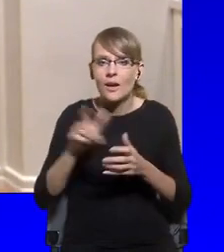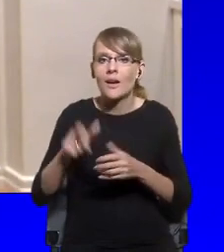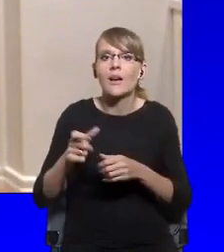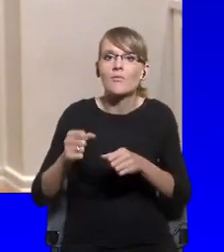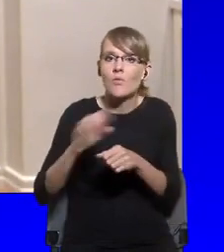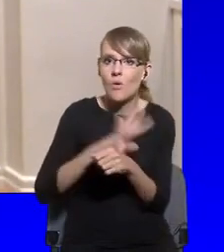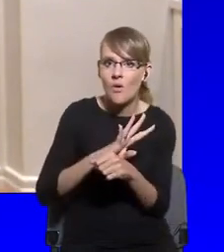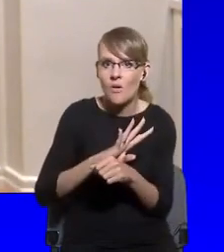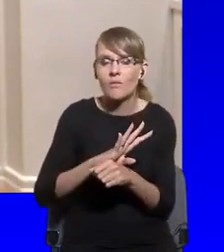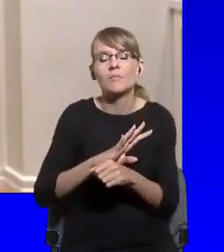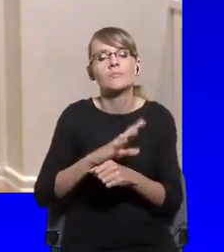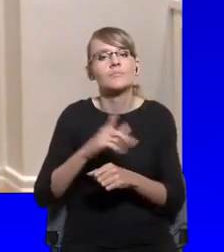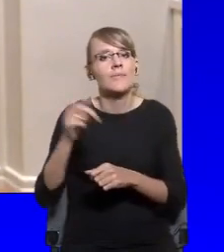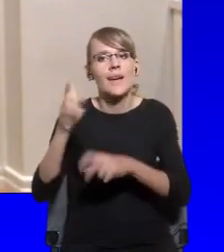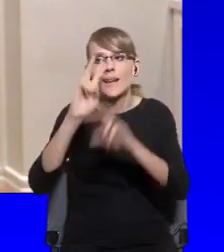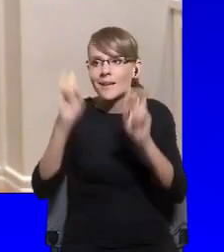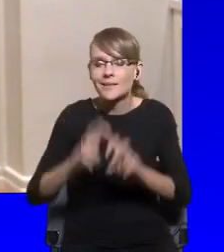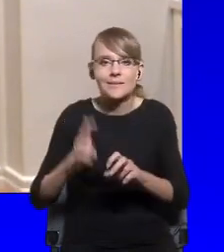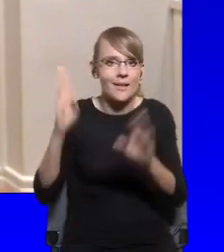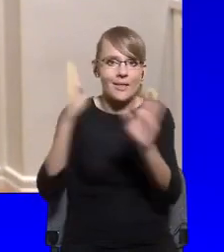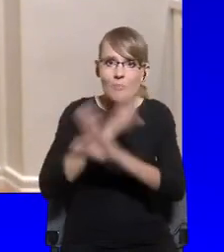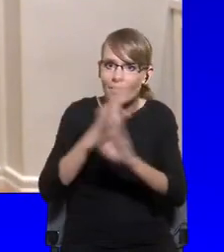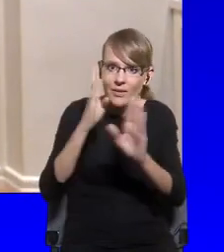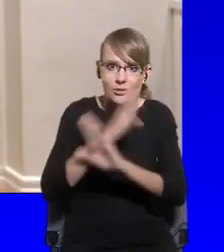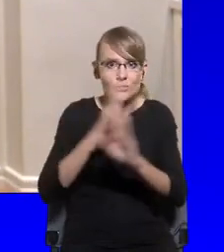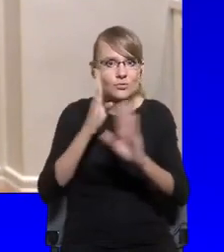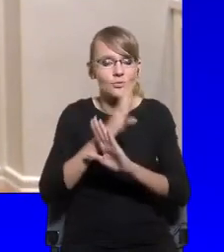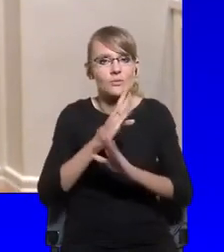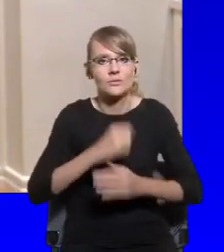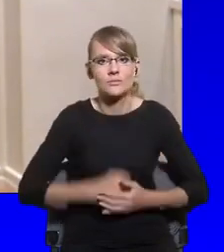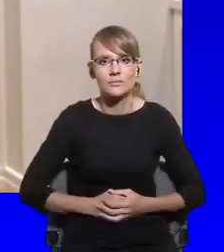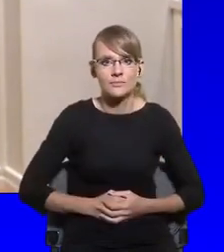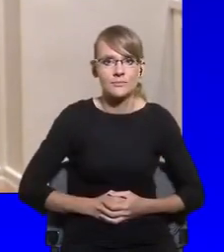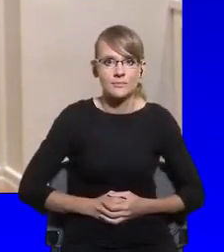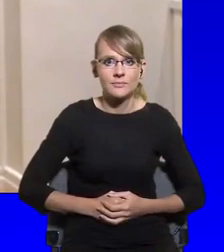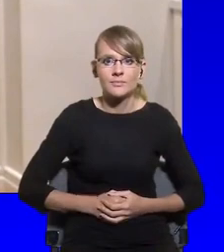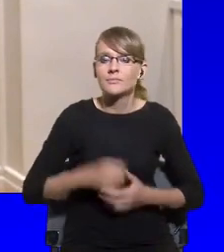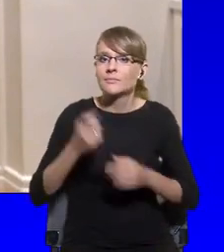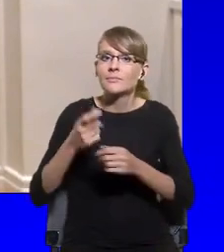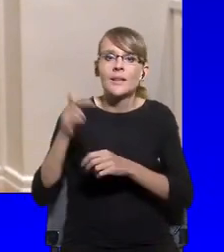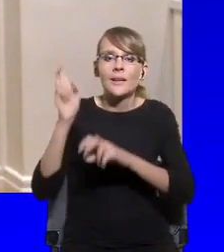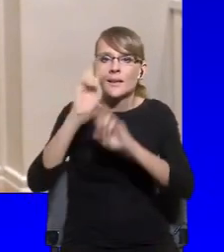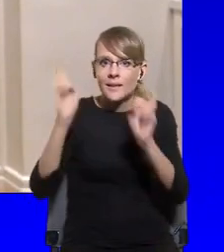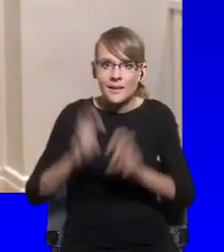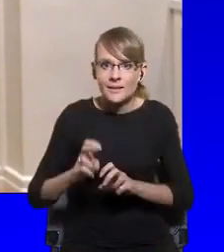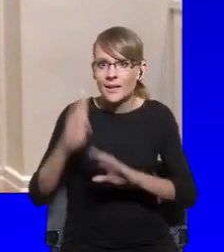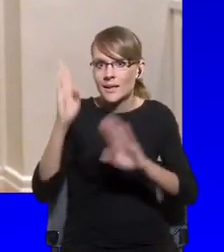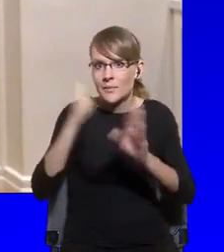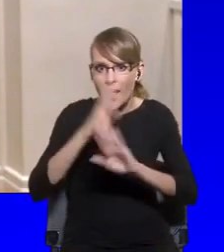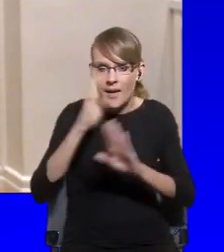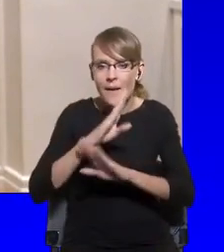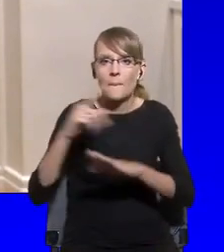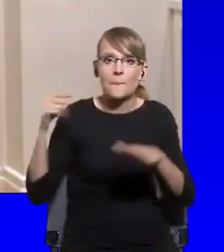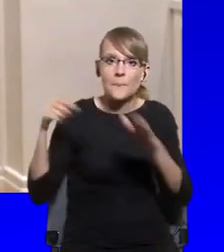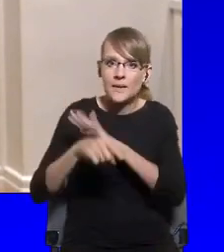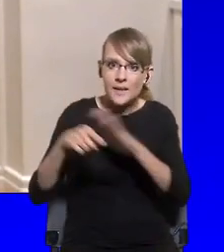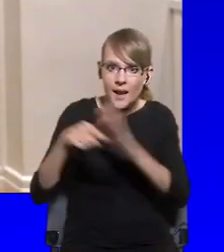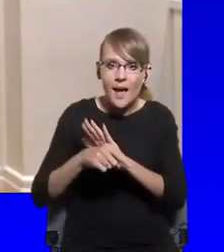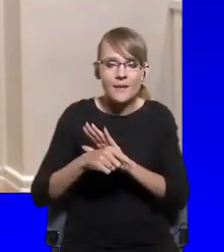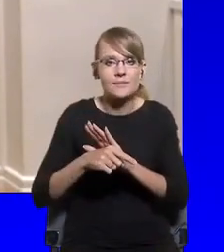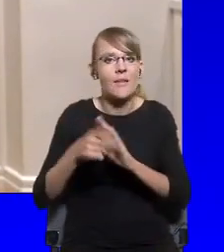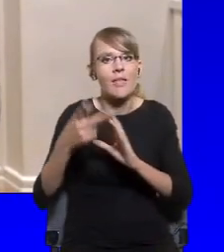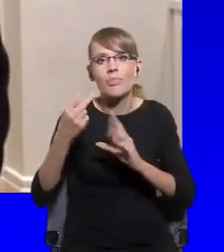inequality, uh, the, um, uh, migration, uh, all these issues that there are solutions